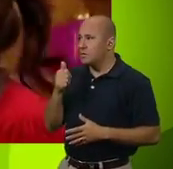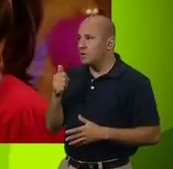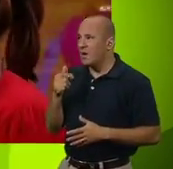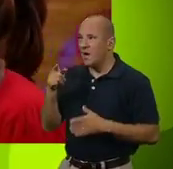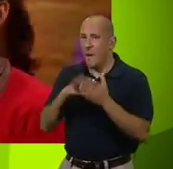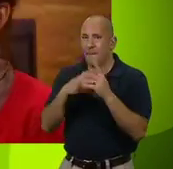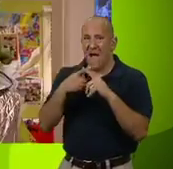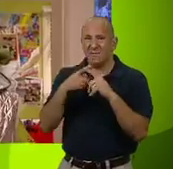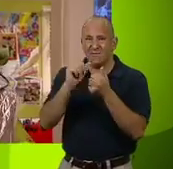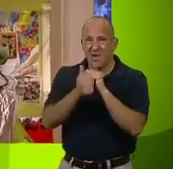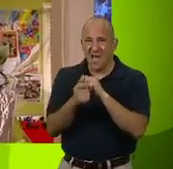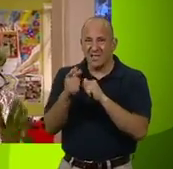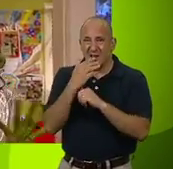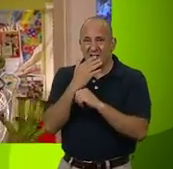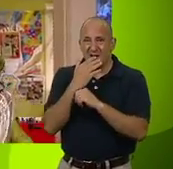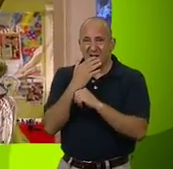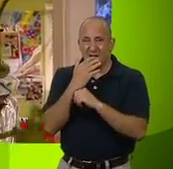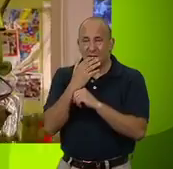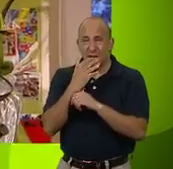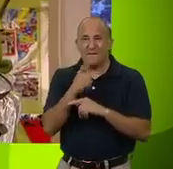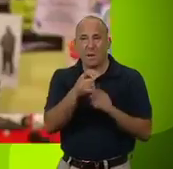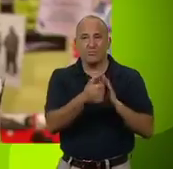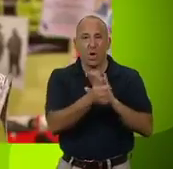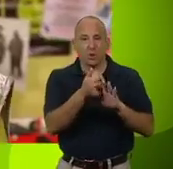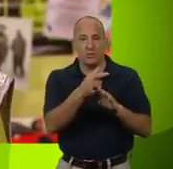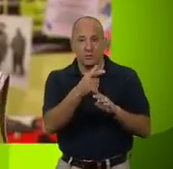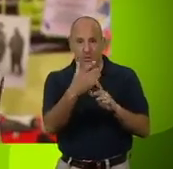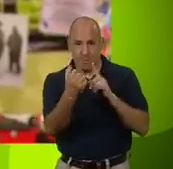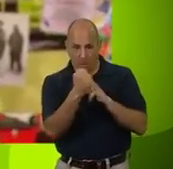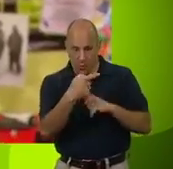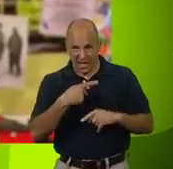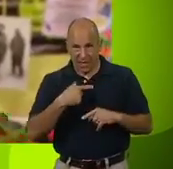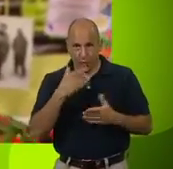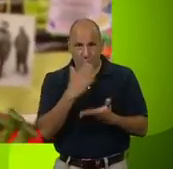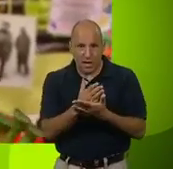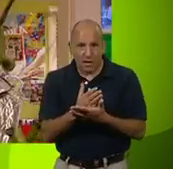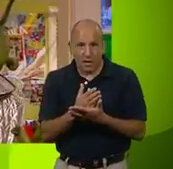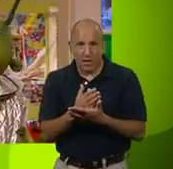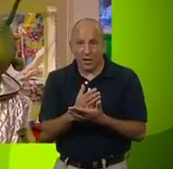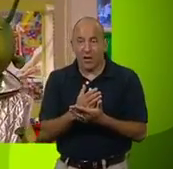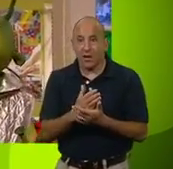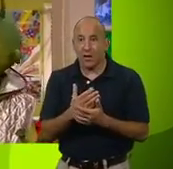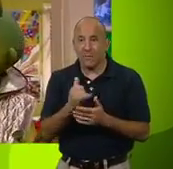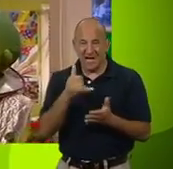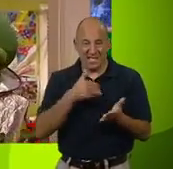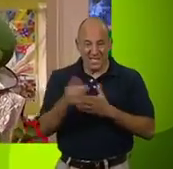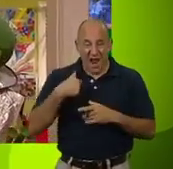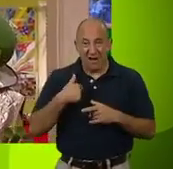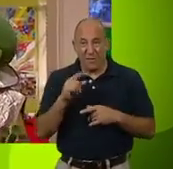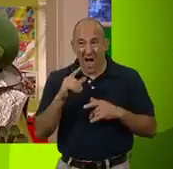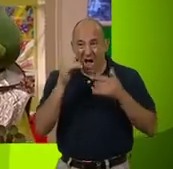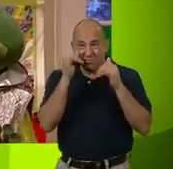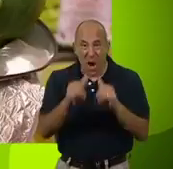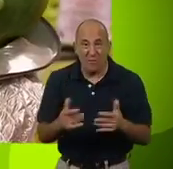That would be Max's UFO expert friend. Um, what if the experts can tell we're real aliens? They might sell us for